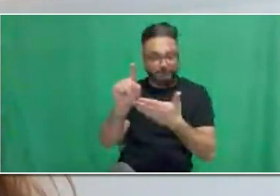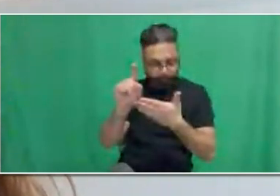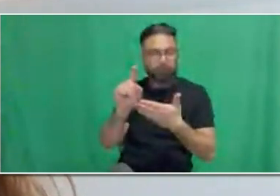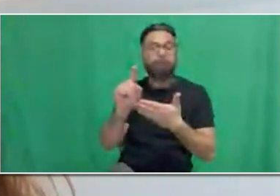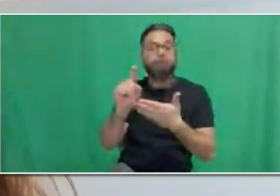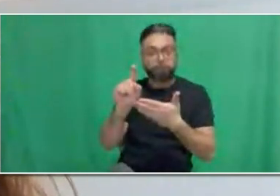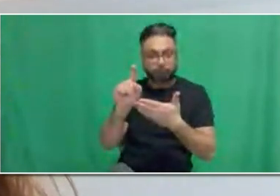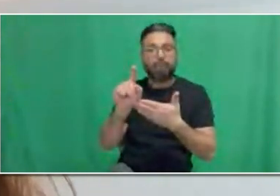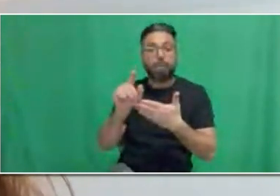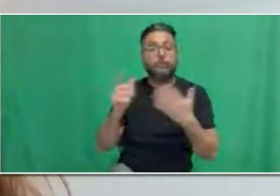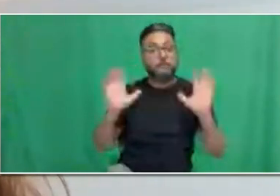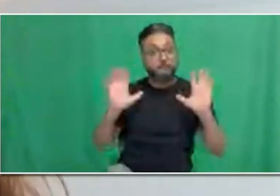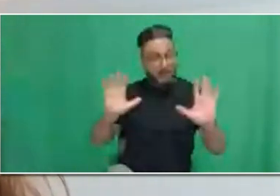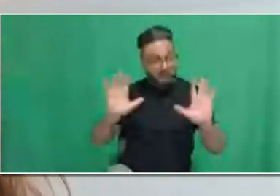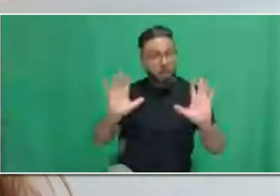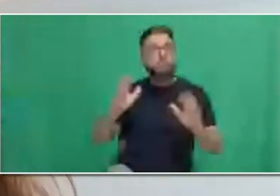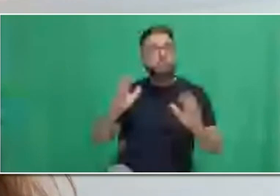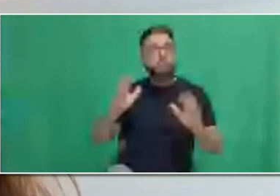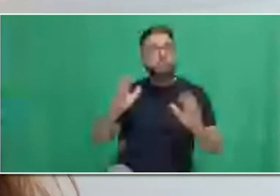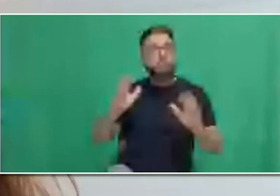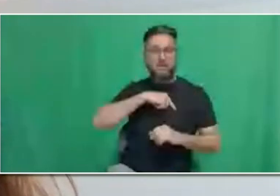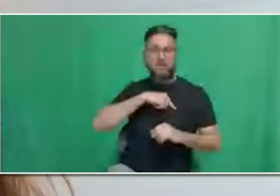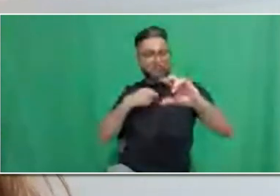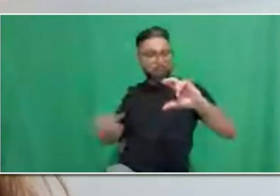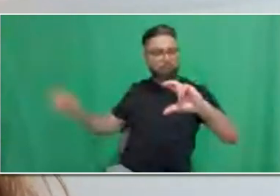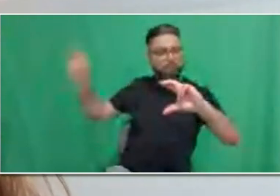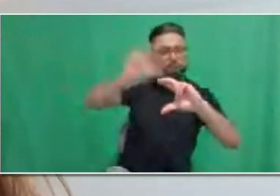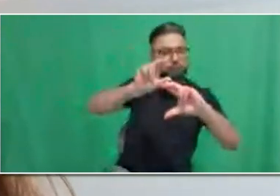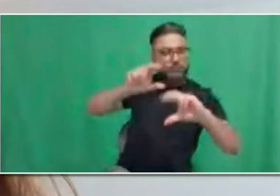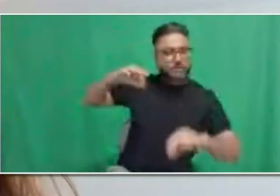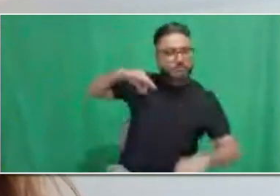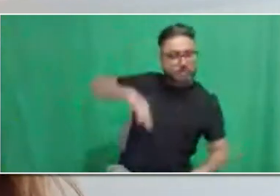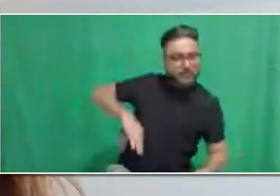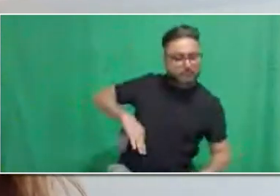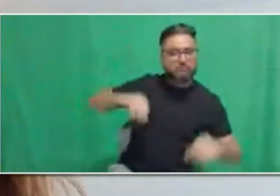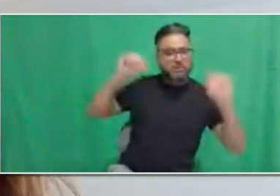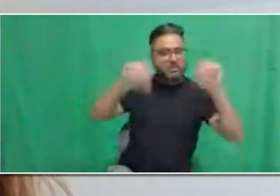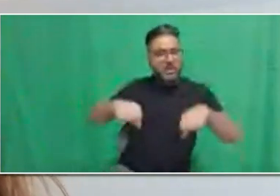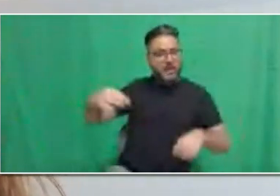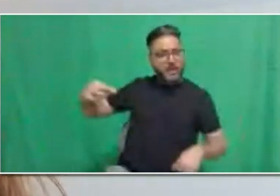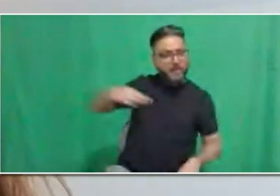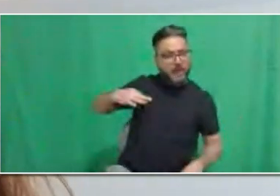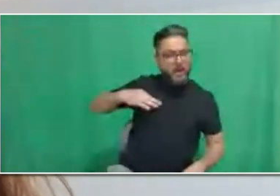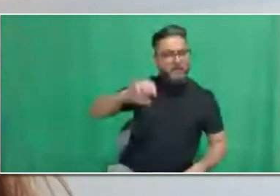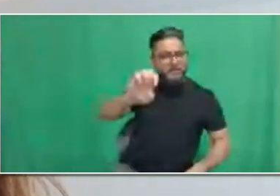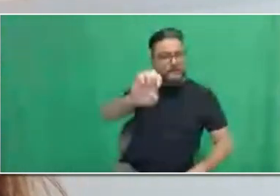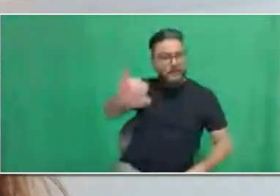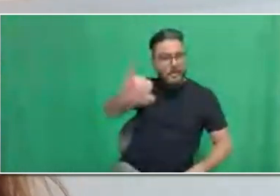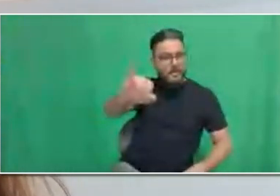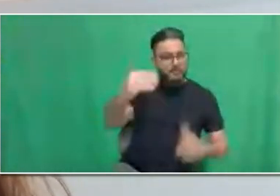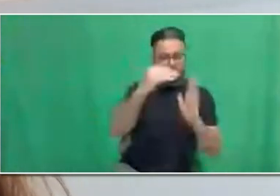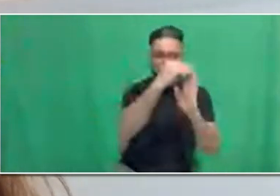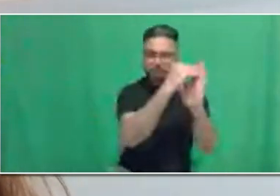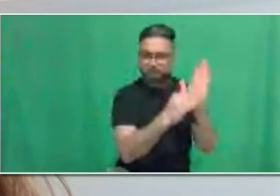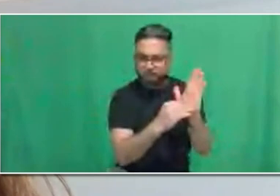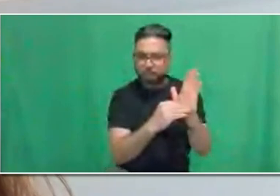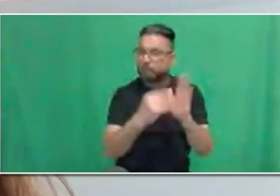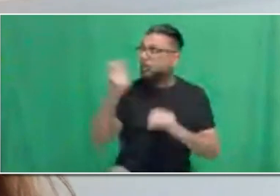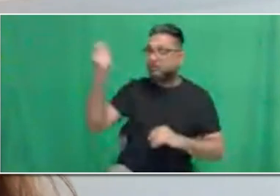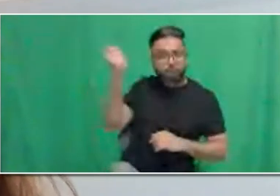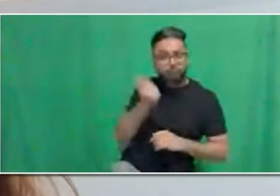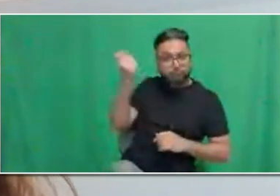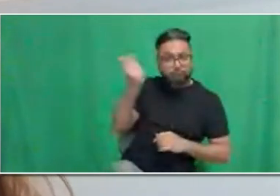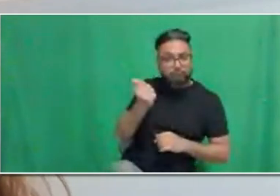EI maternity benefits under the EI Act in order to receive the top-up benefit. If qualified, you can